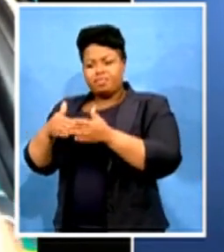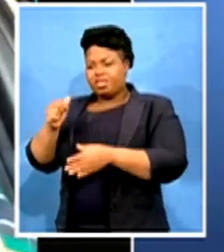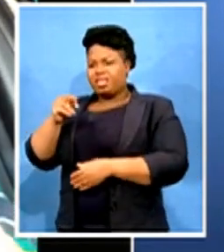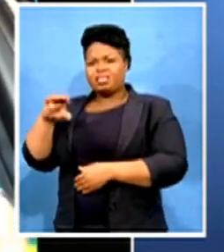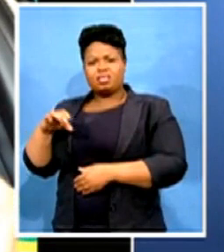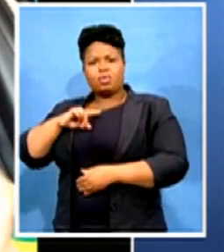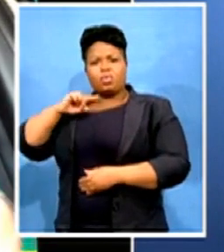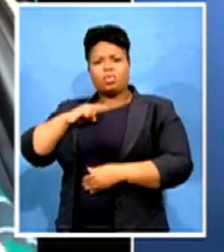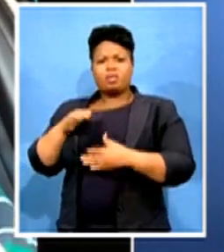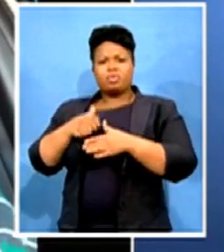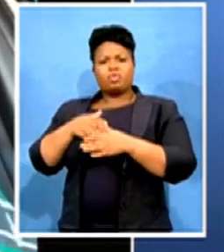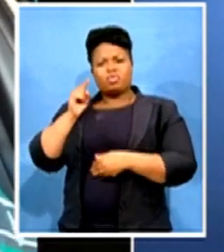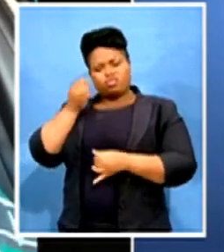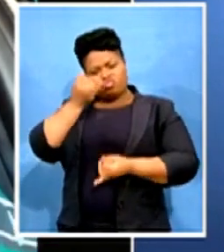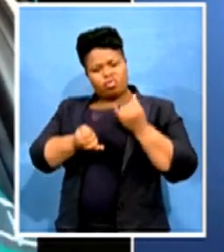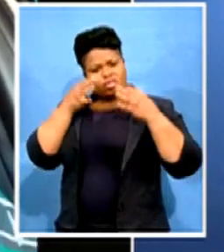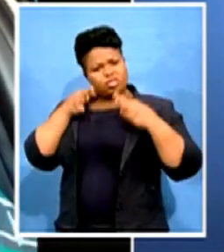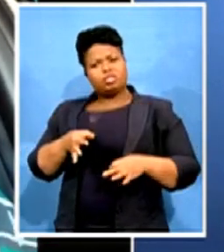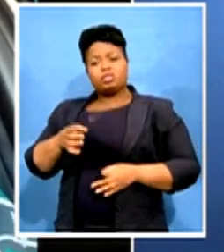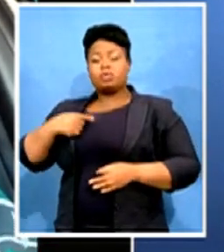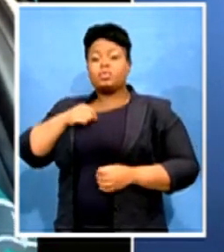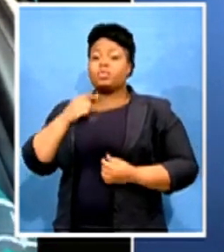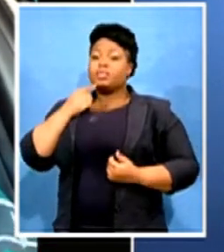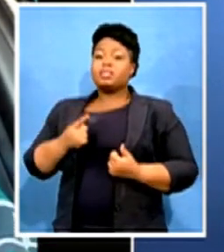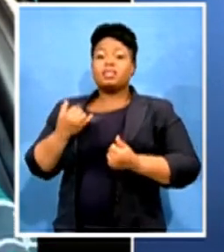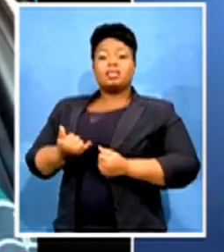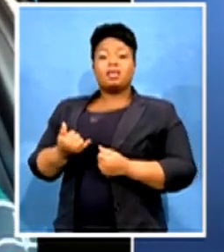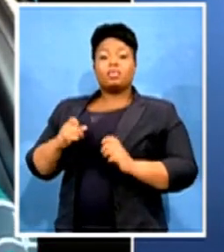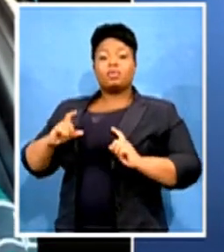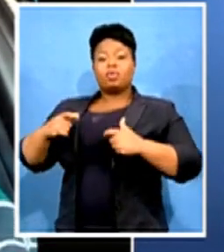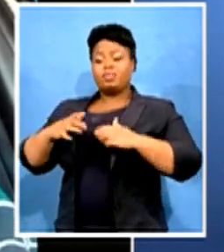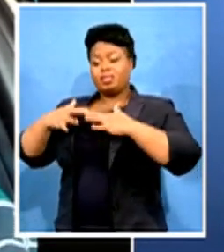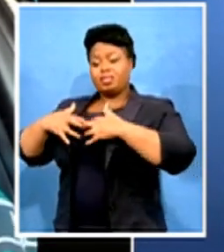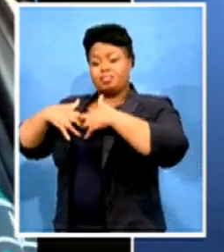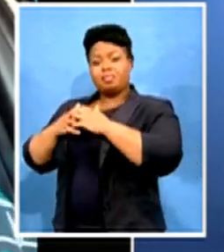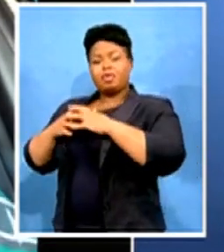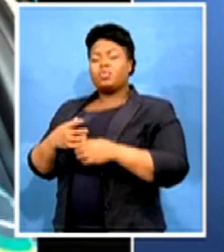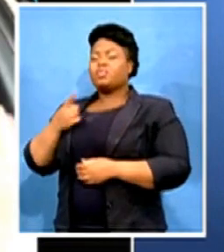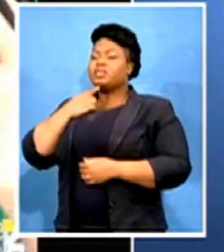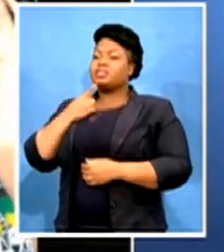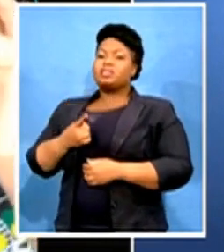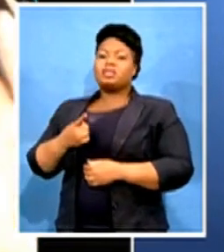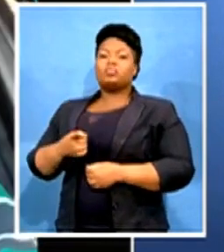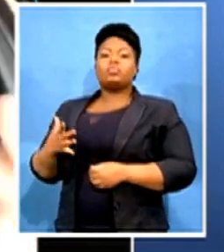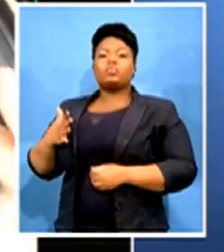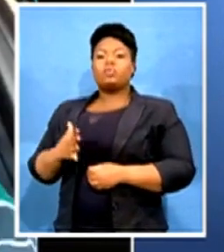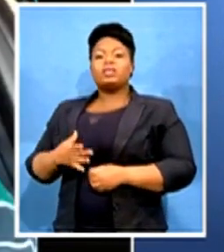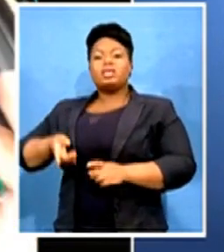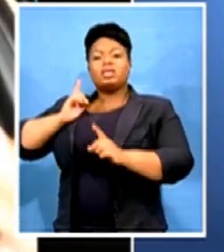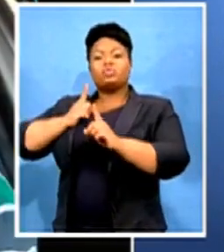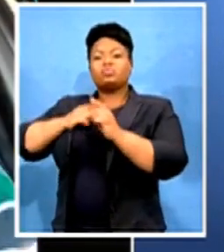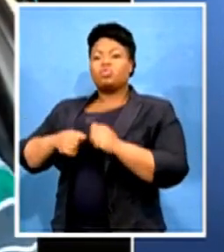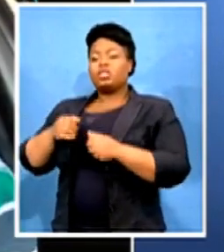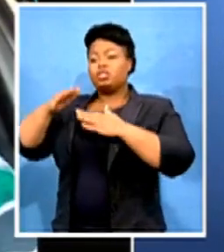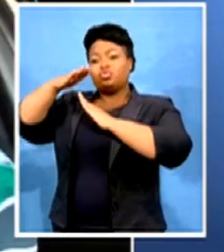And we said as a committee, we have requested a hearing with the top six because we've got a pile of letters